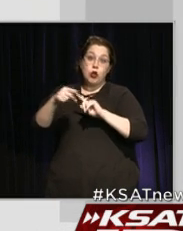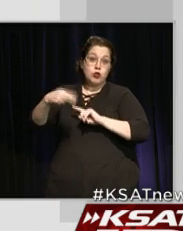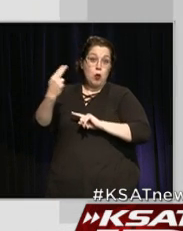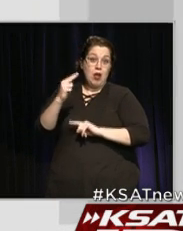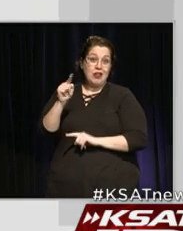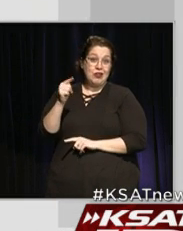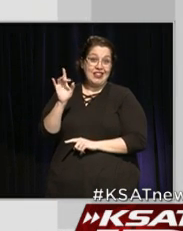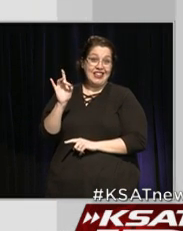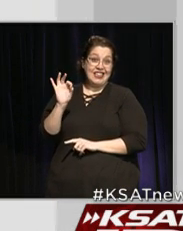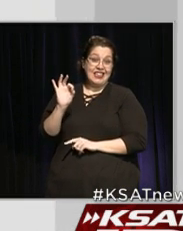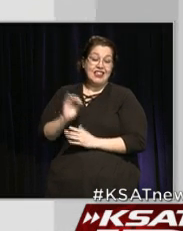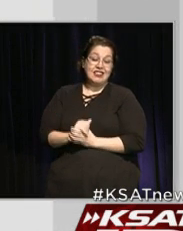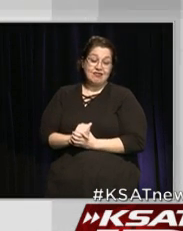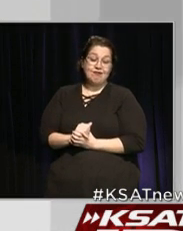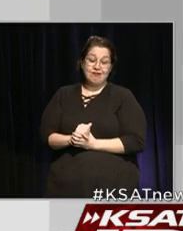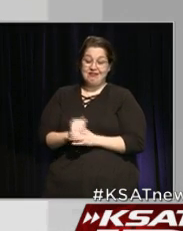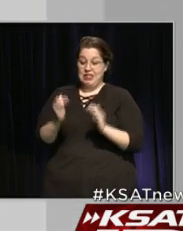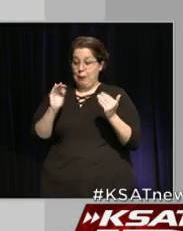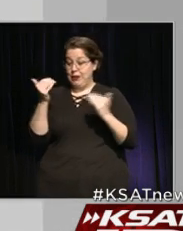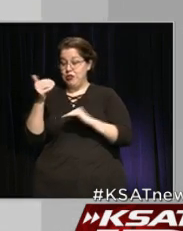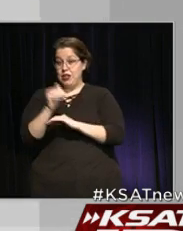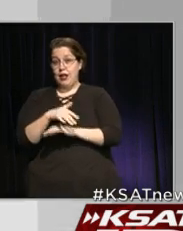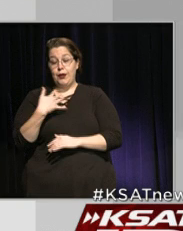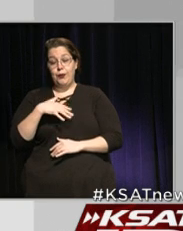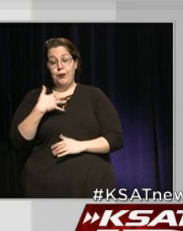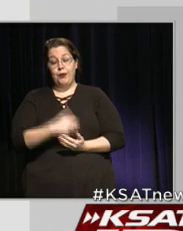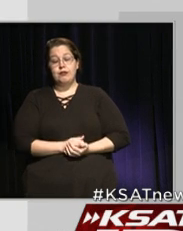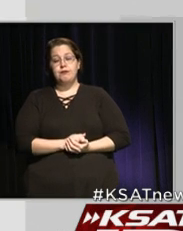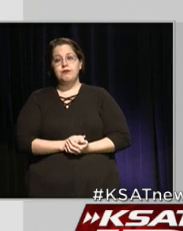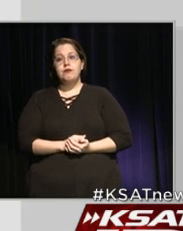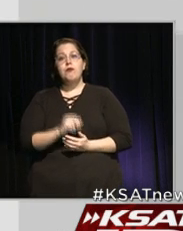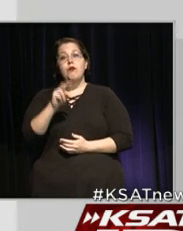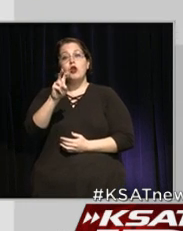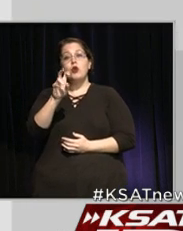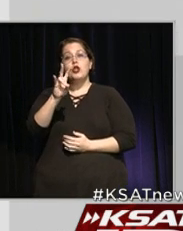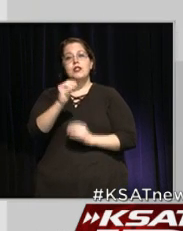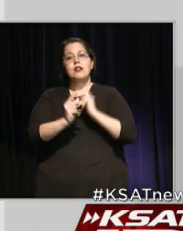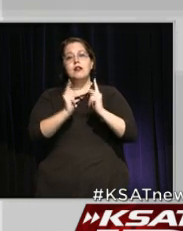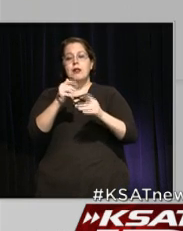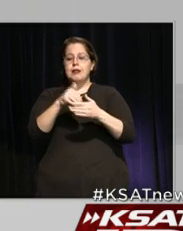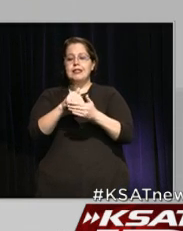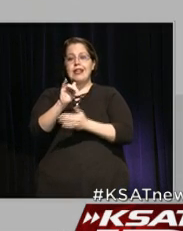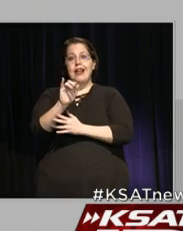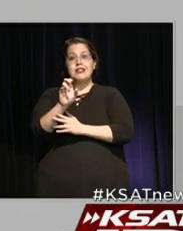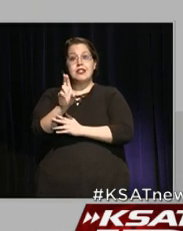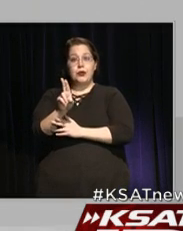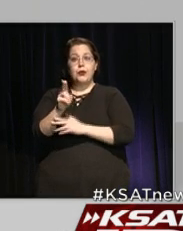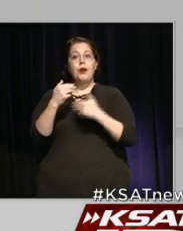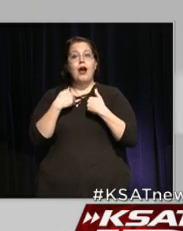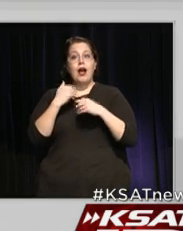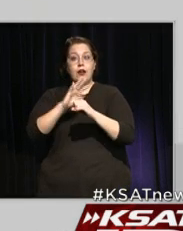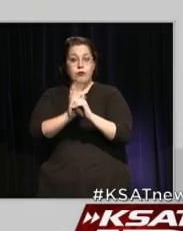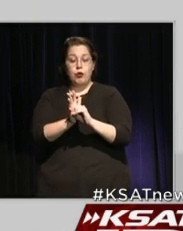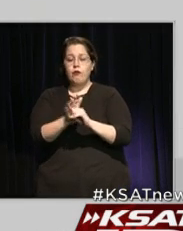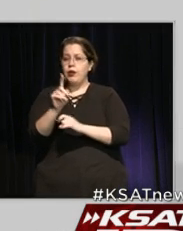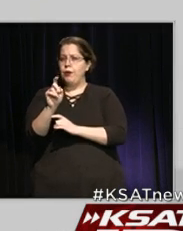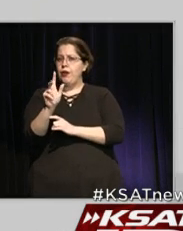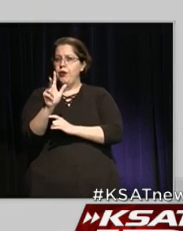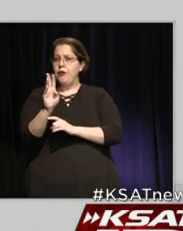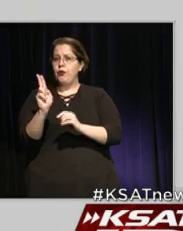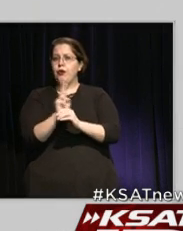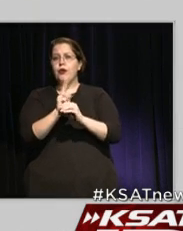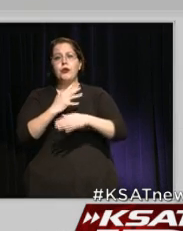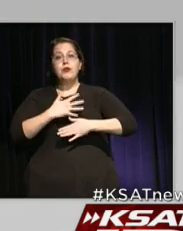were only 89 in comparison to tonight. 270 people are in the ICU with COVID-19 and 134 on